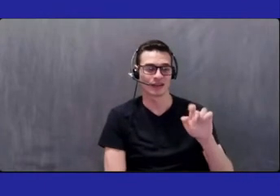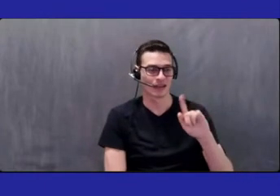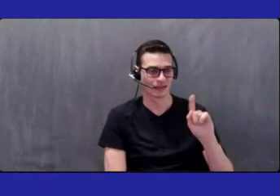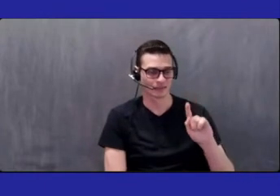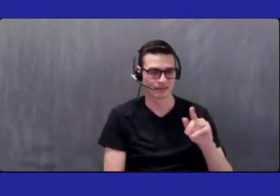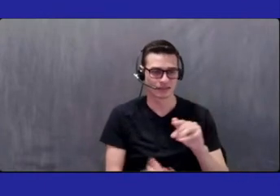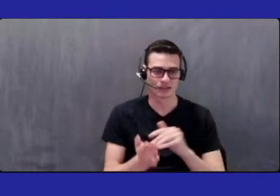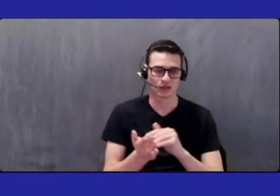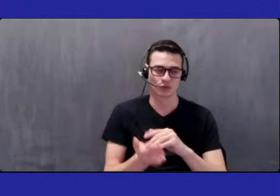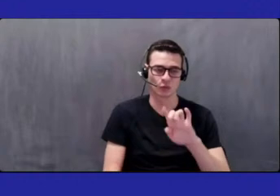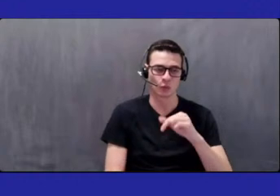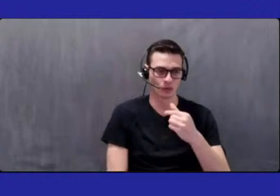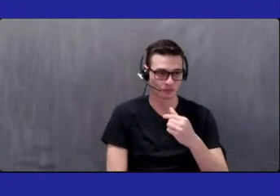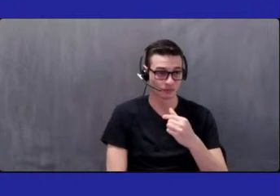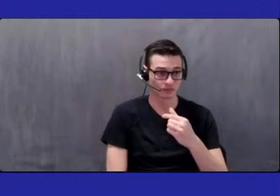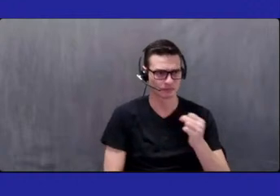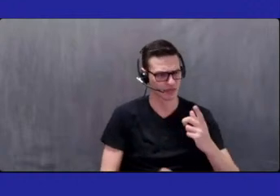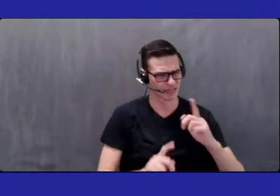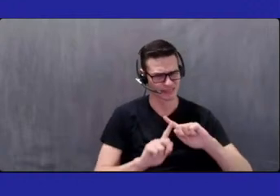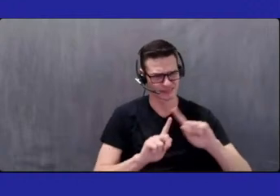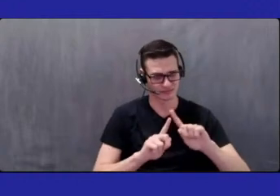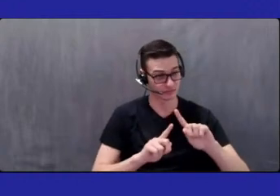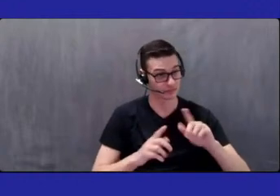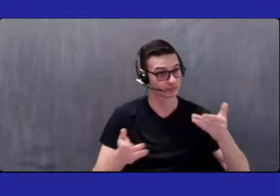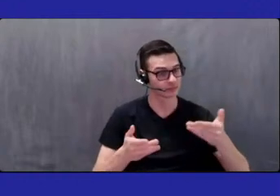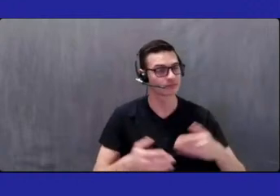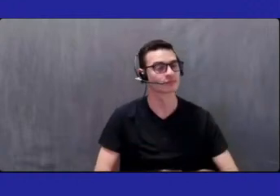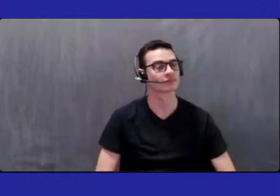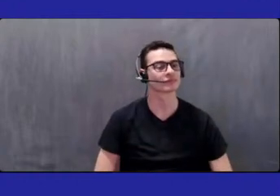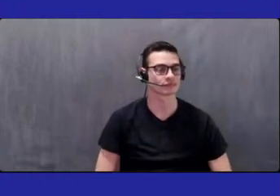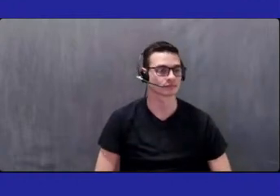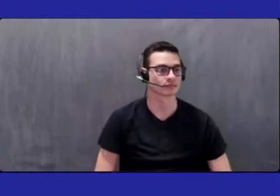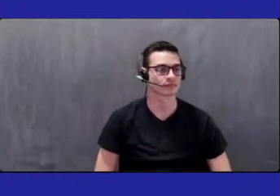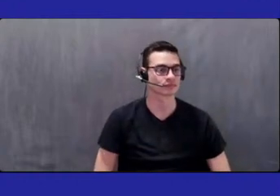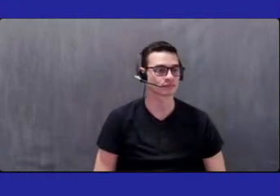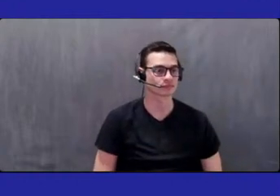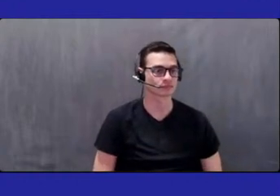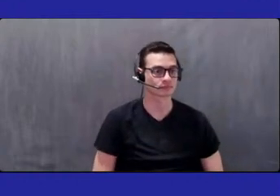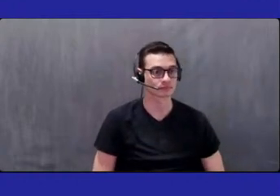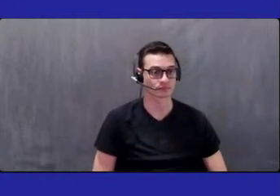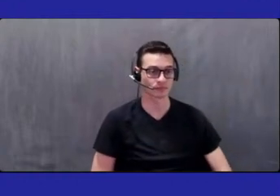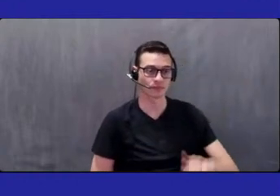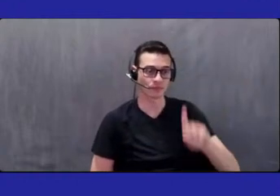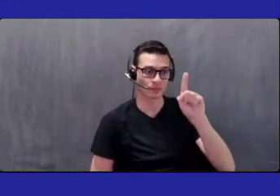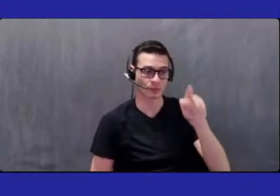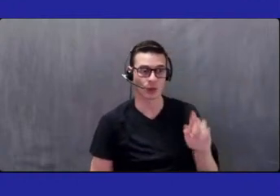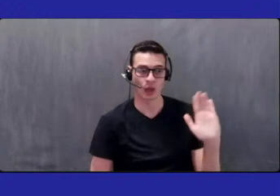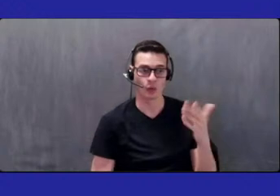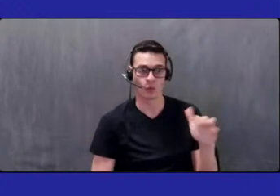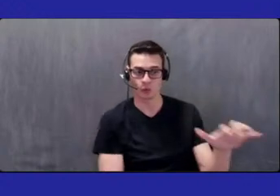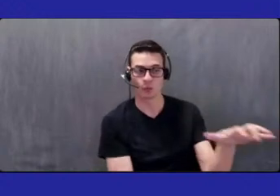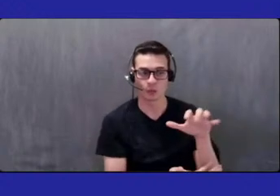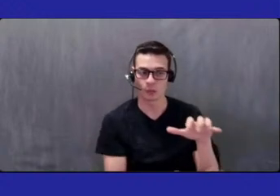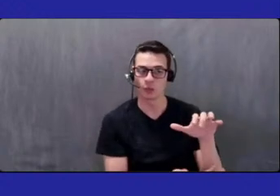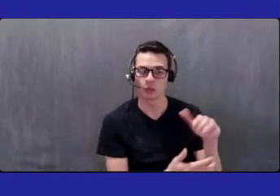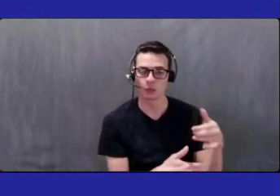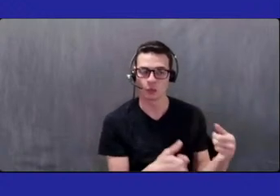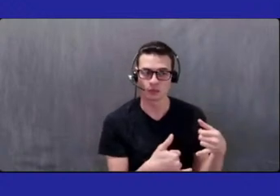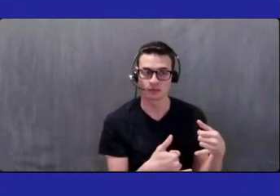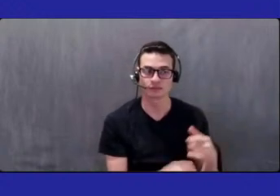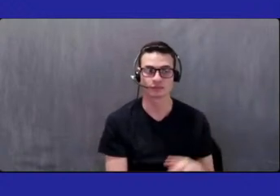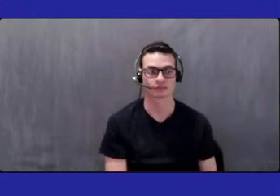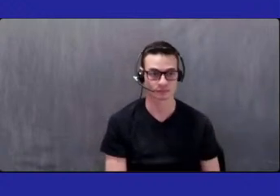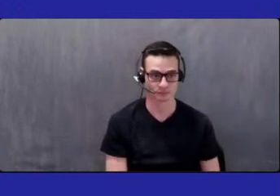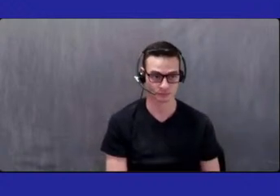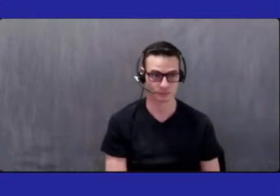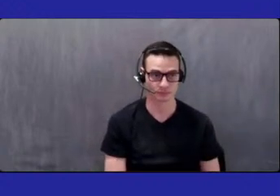Next slide, please. So for 2023, the awards were $30,000 from Gotham Health for